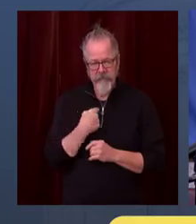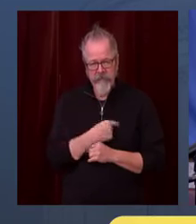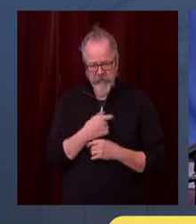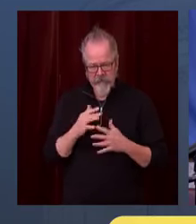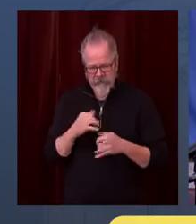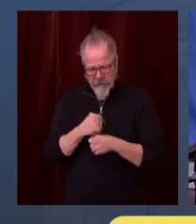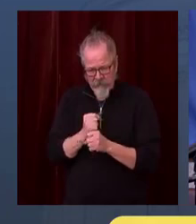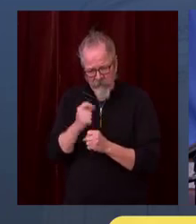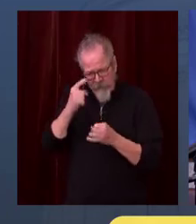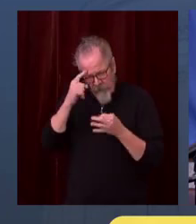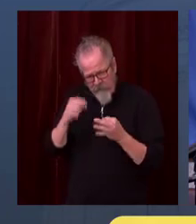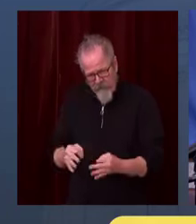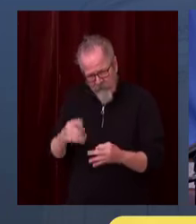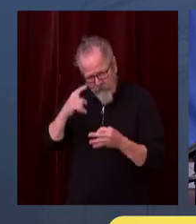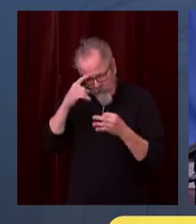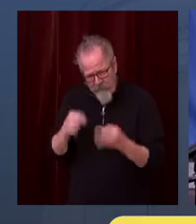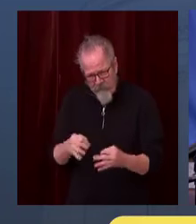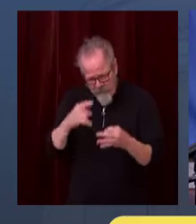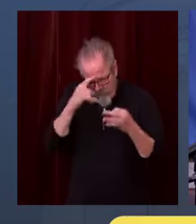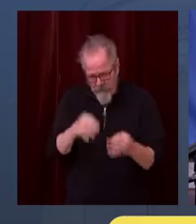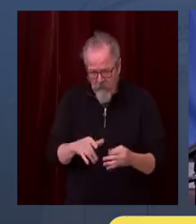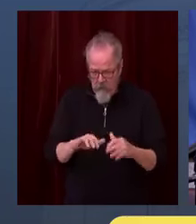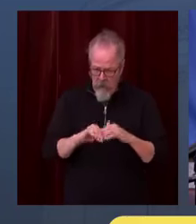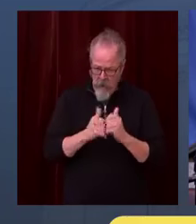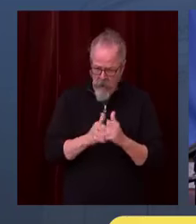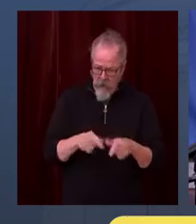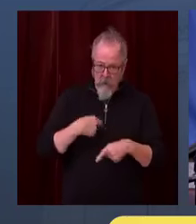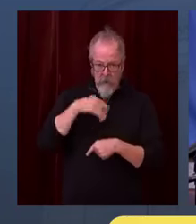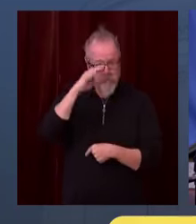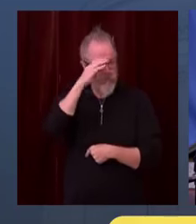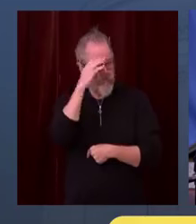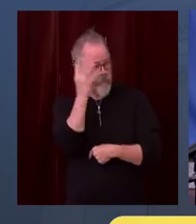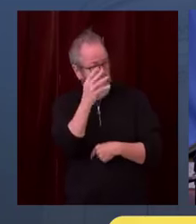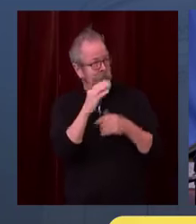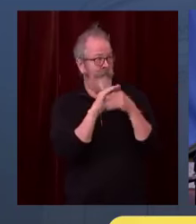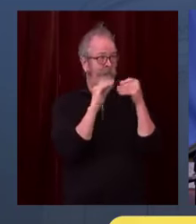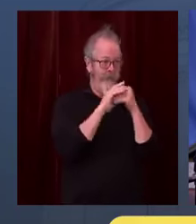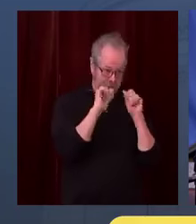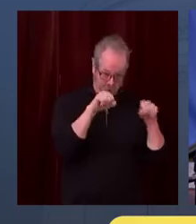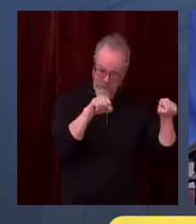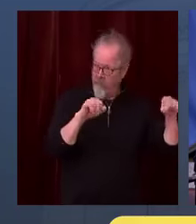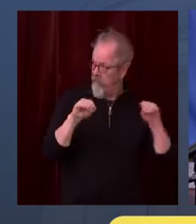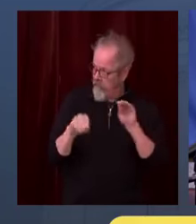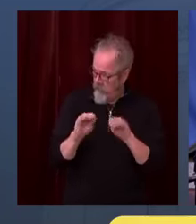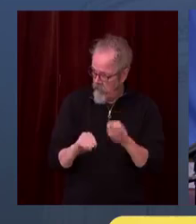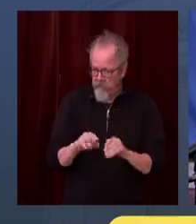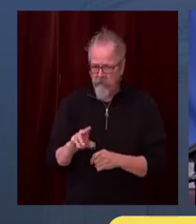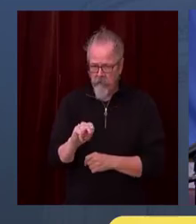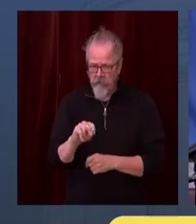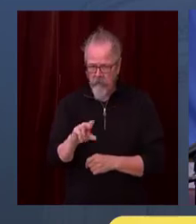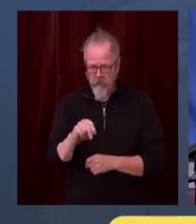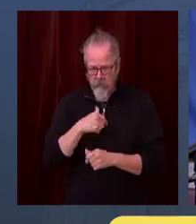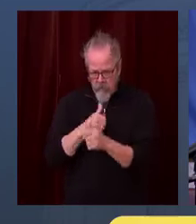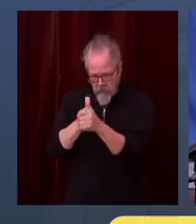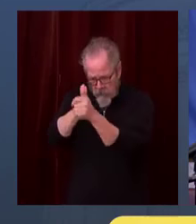its transmission, and the recognition of what works, because we've done these things before, frankly.